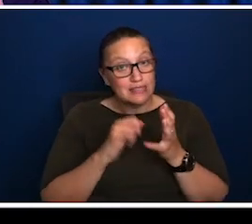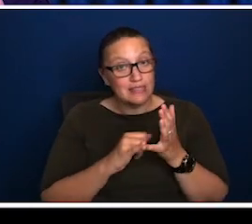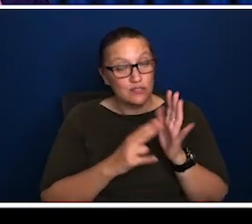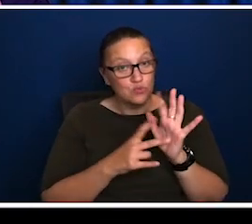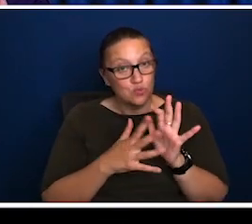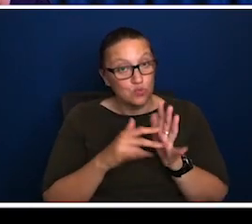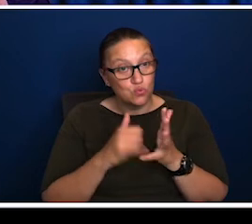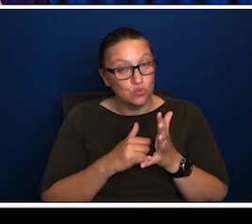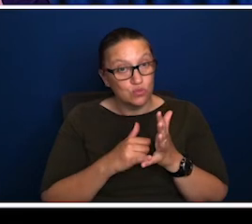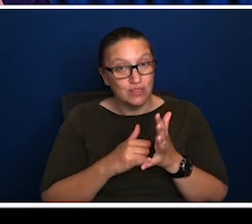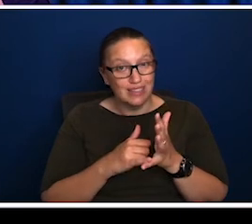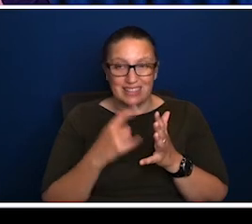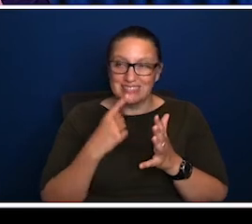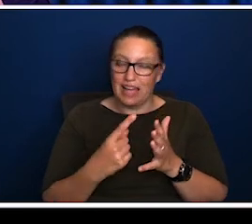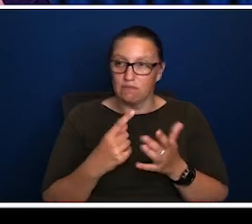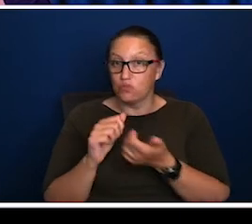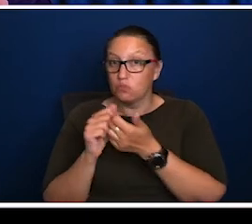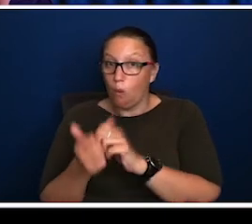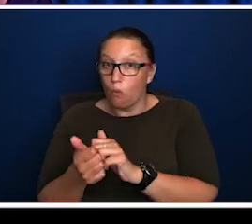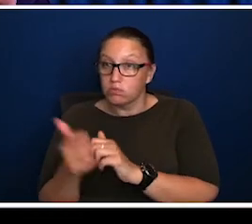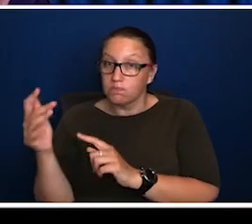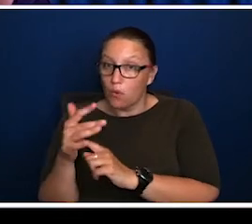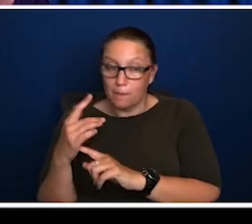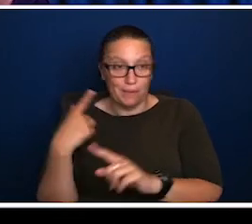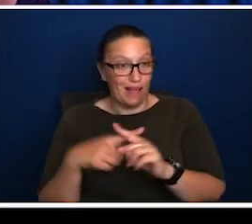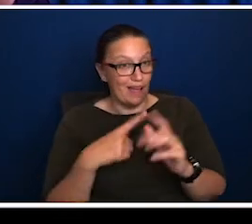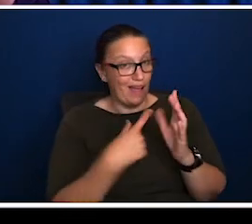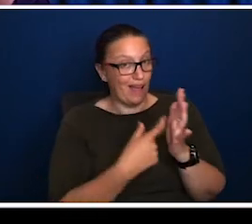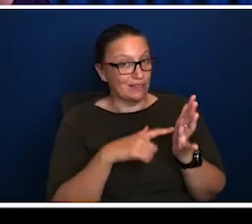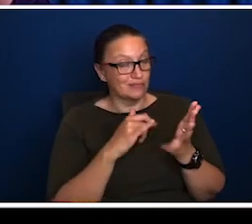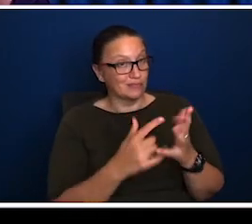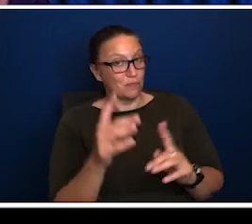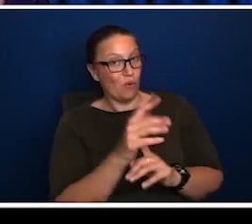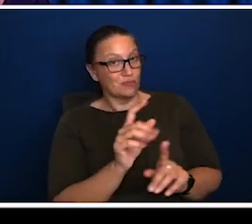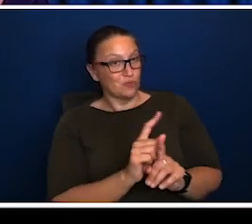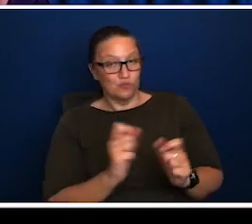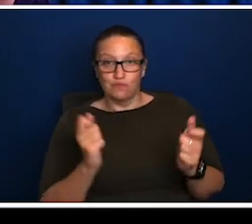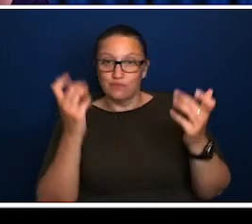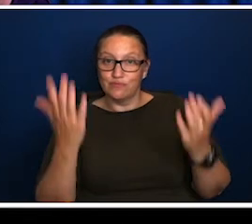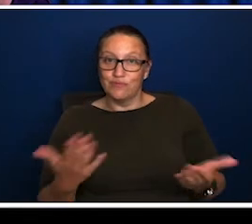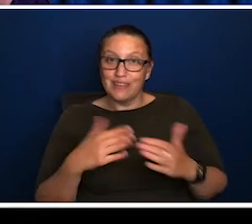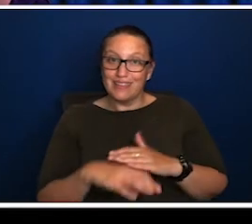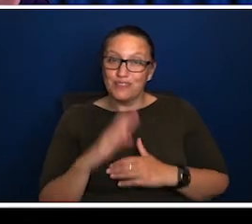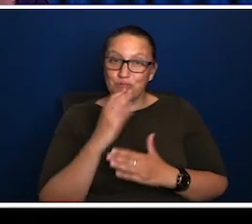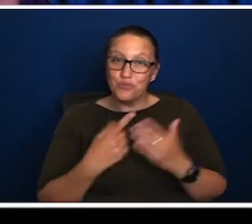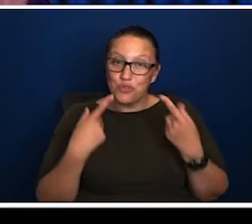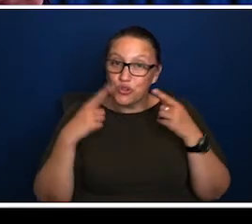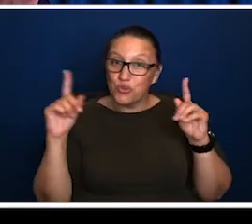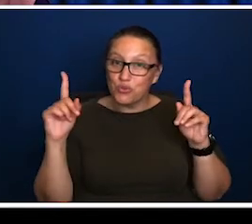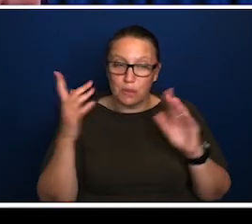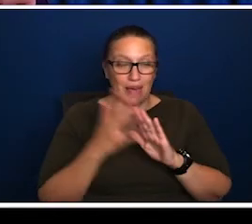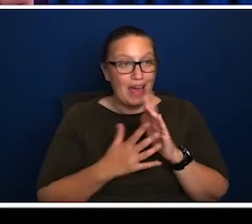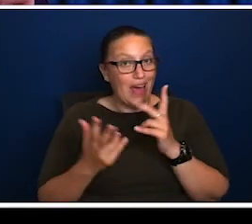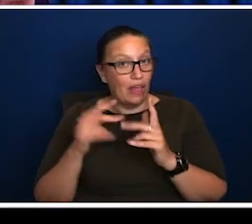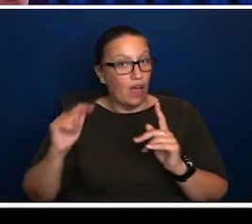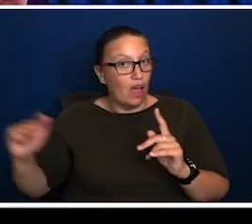fund that. And you'd have to guarantee the funding. So if the ABC News Bulletin is able to treat the arts in the same way it treats